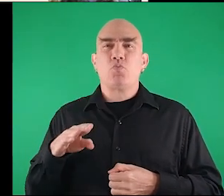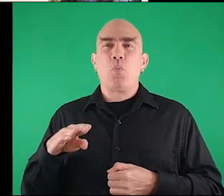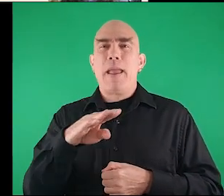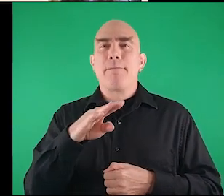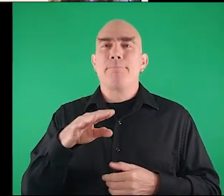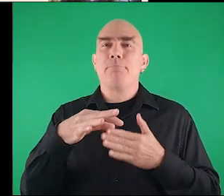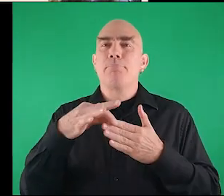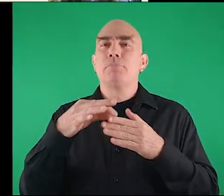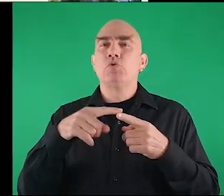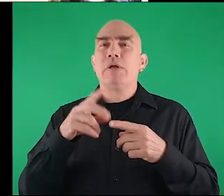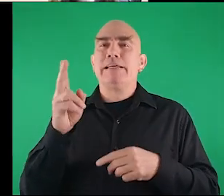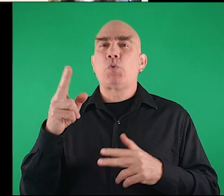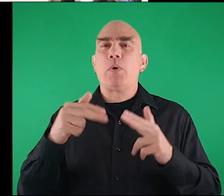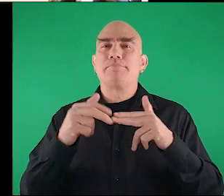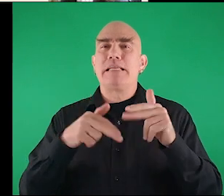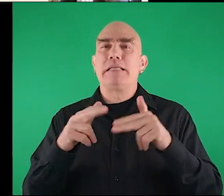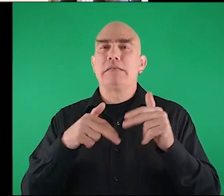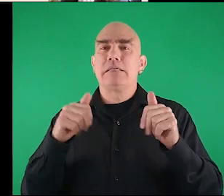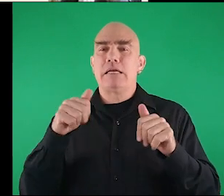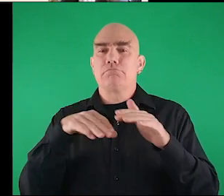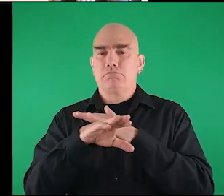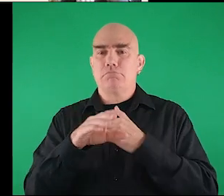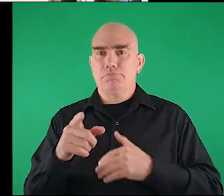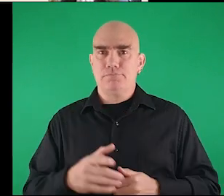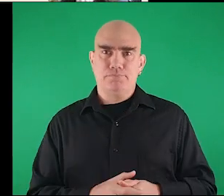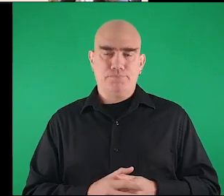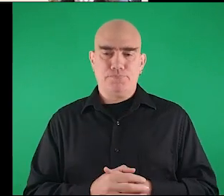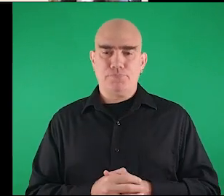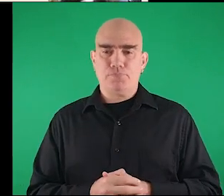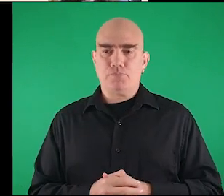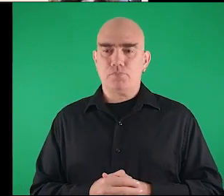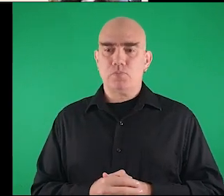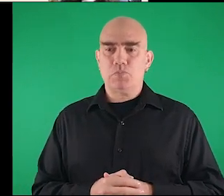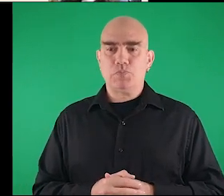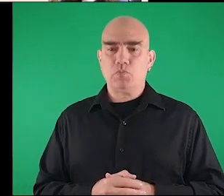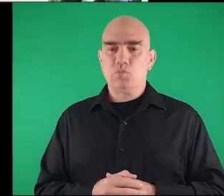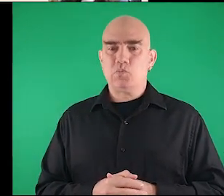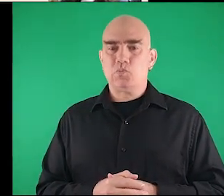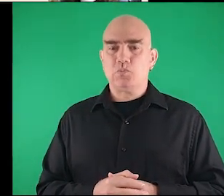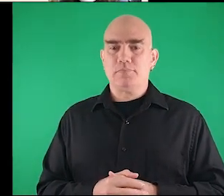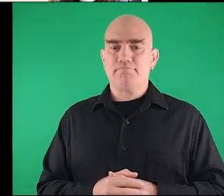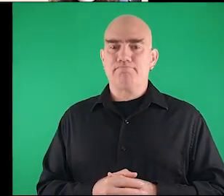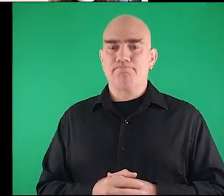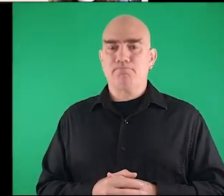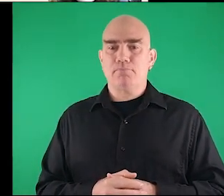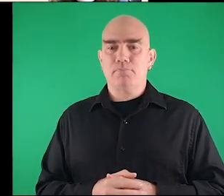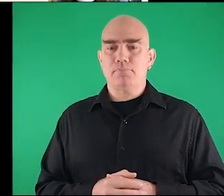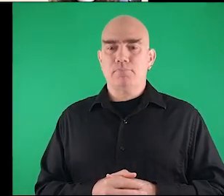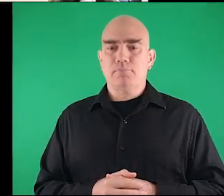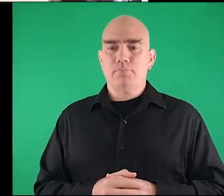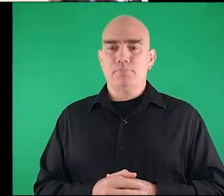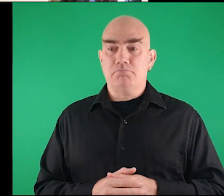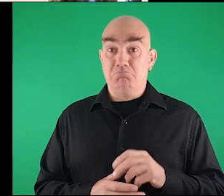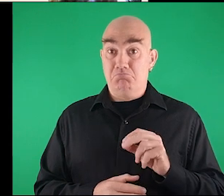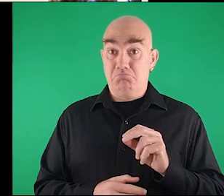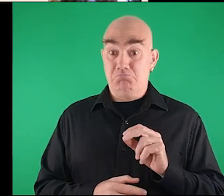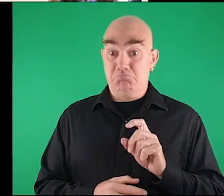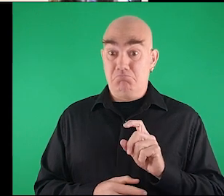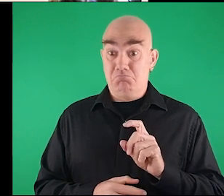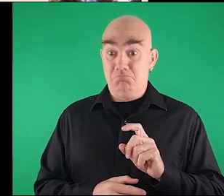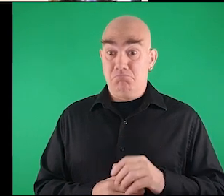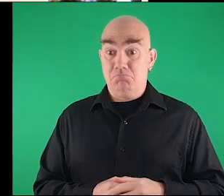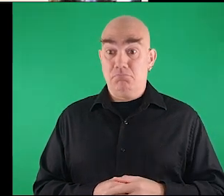think this is the this this ramp is uh to conduct you to a historic building no